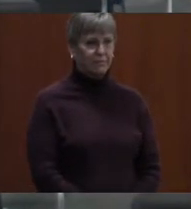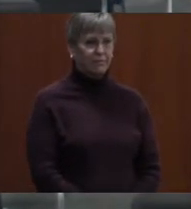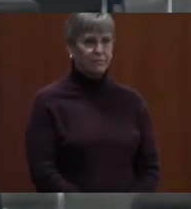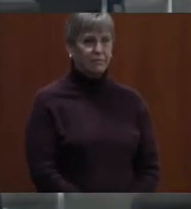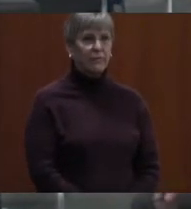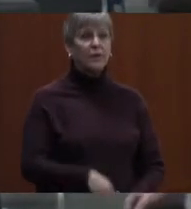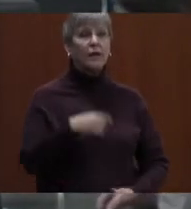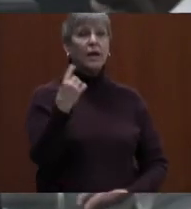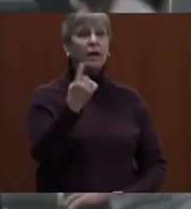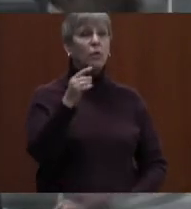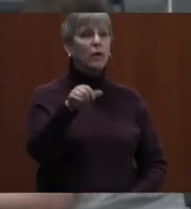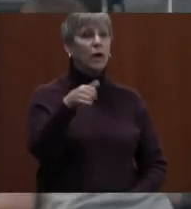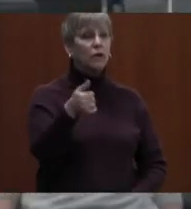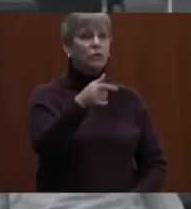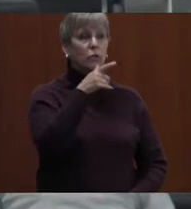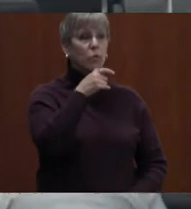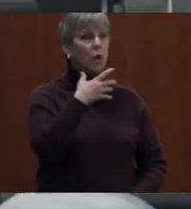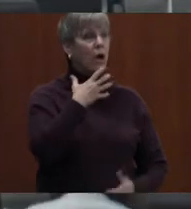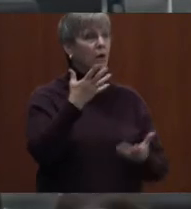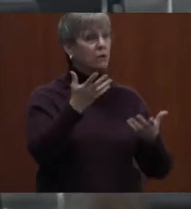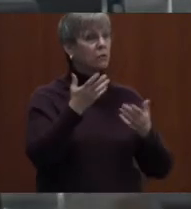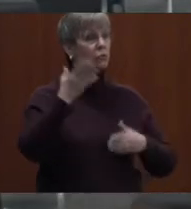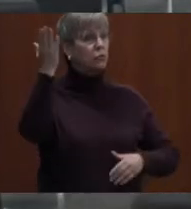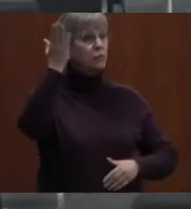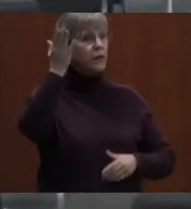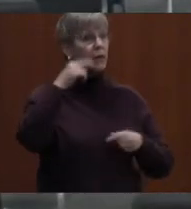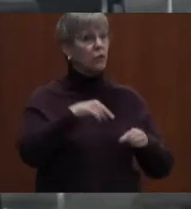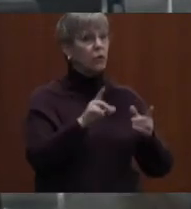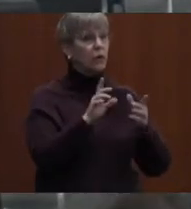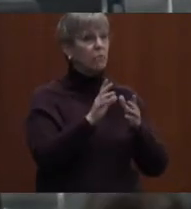Is there anyone else who would like to speak during public comment?